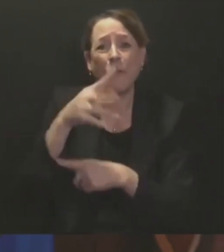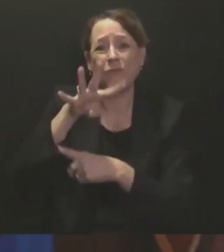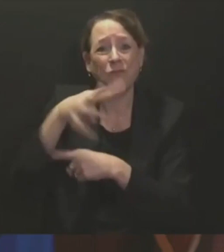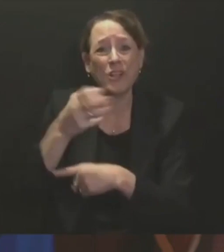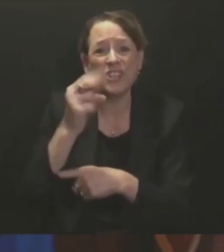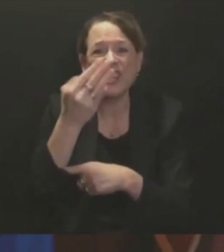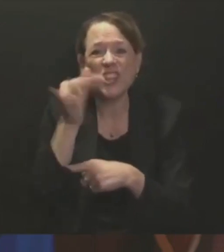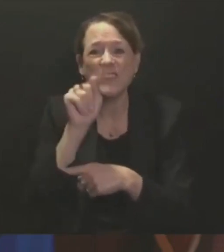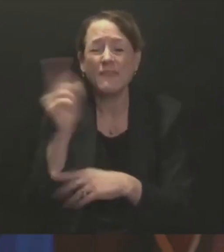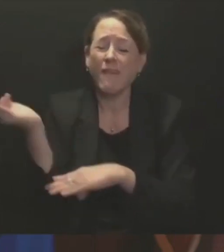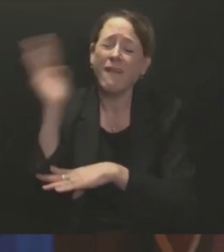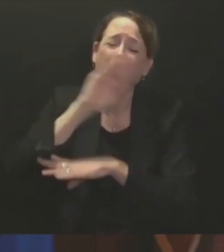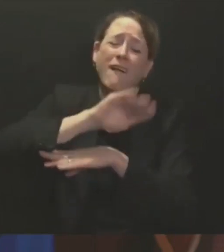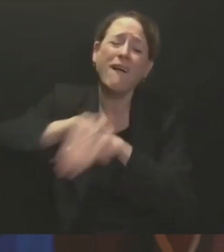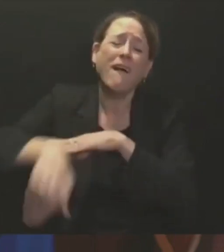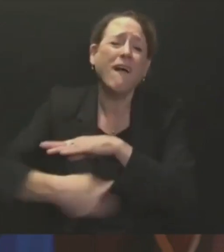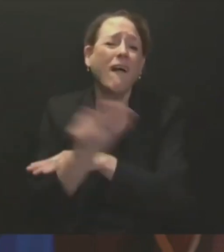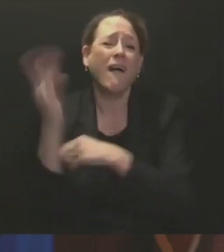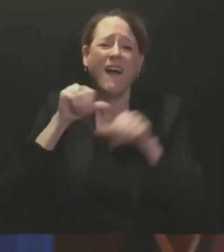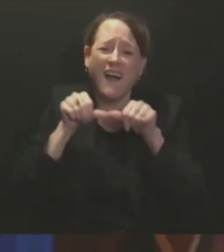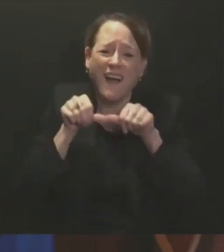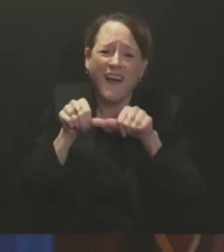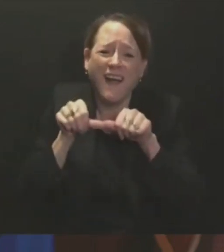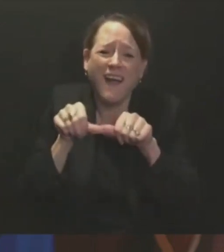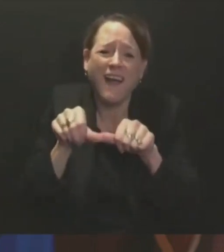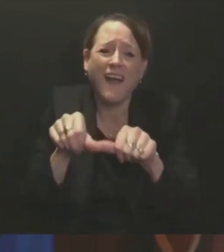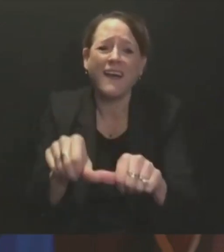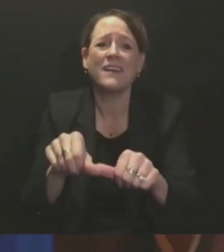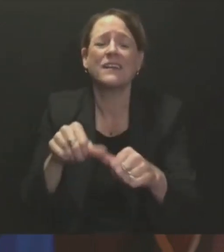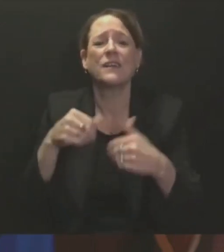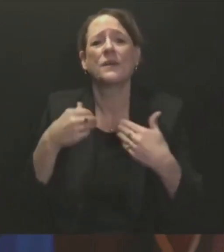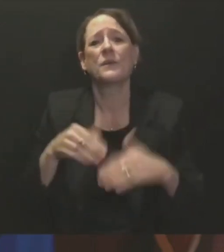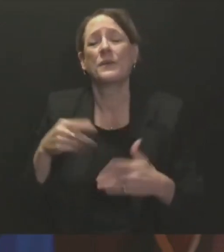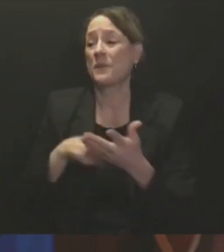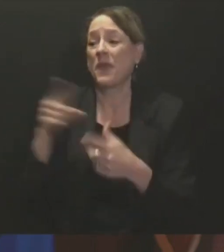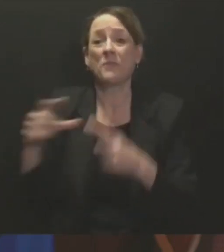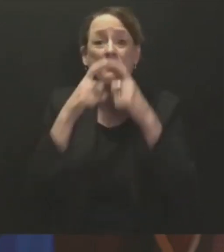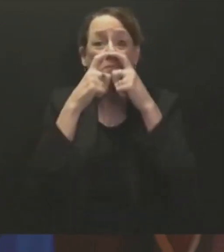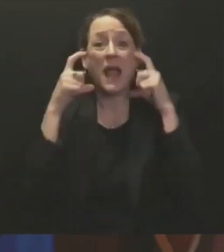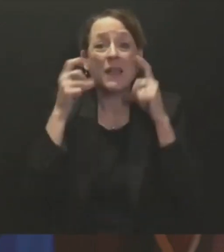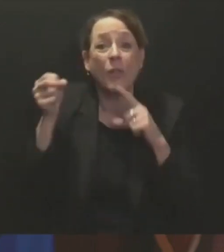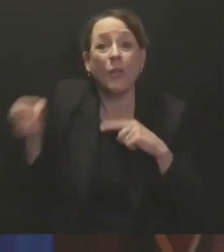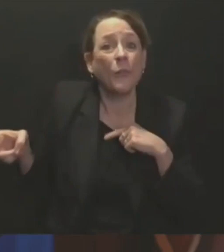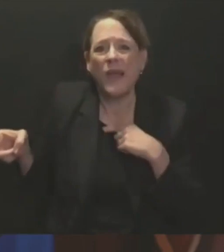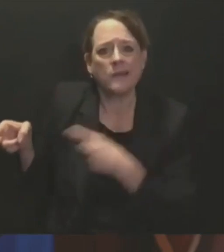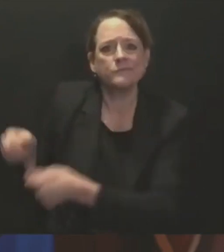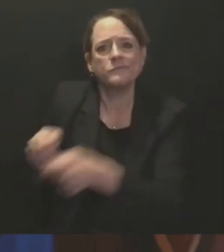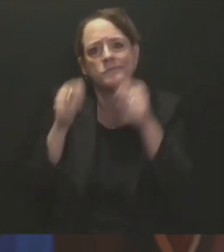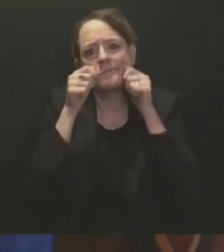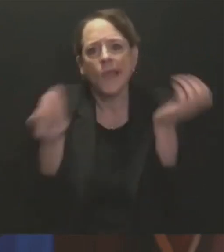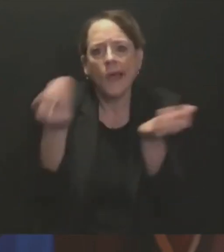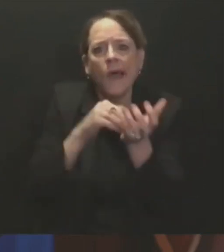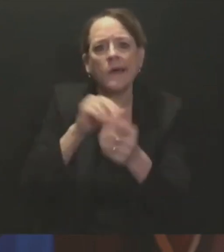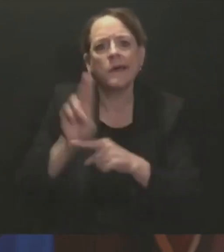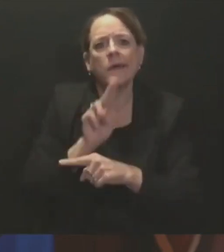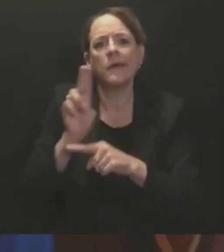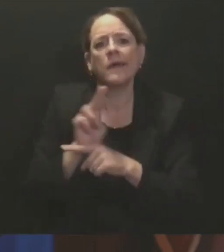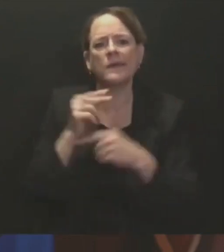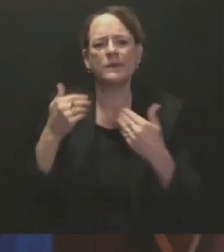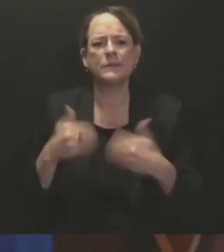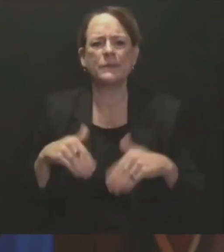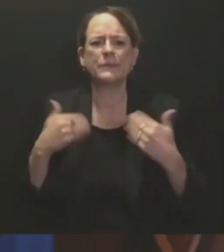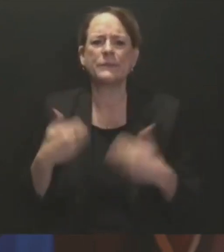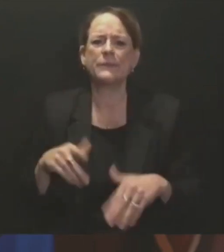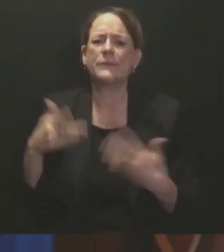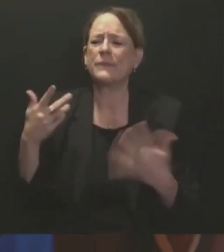masks, and putting themselves and their families at risk to do their jobs. We owe them our thanks, but they also